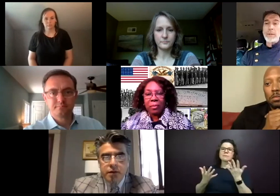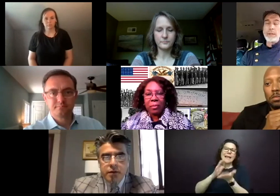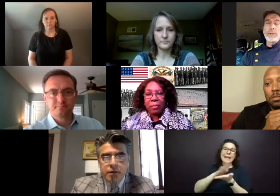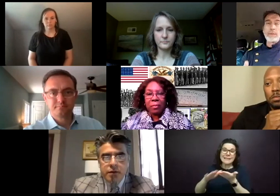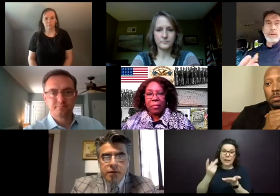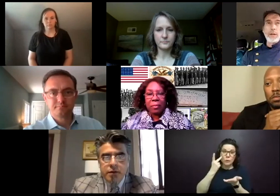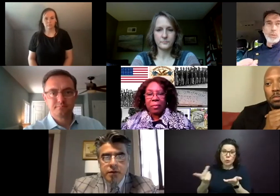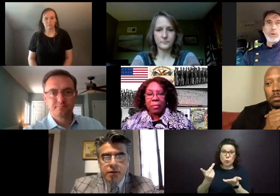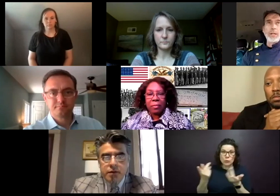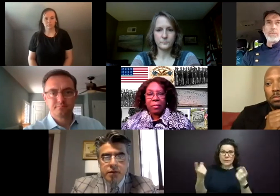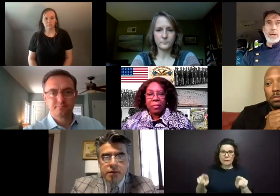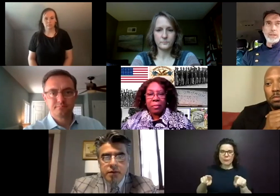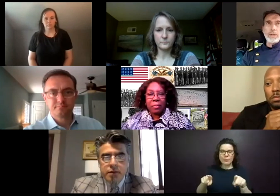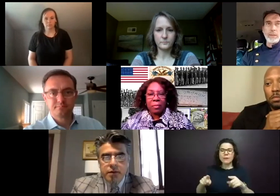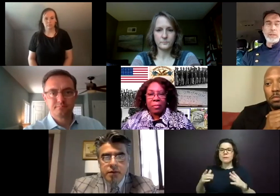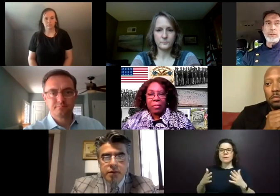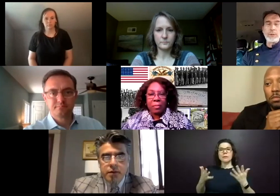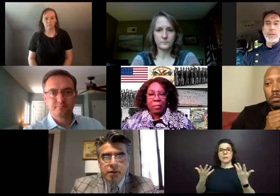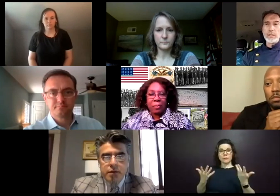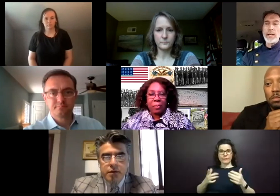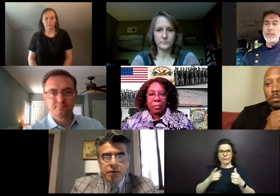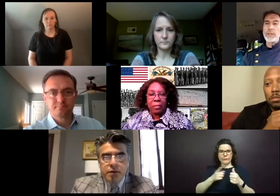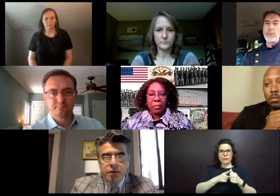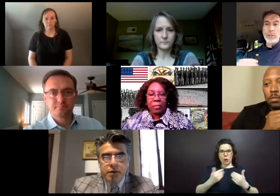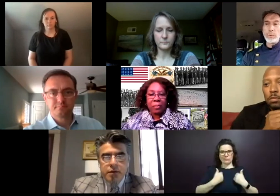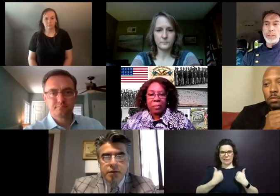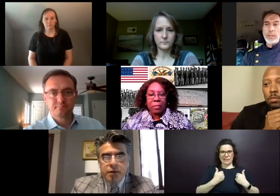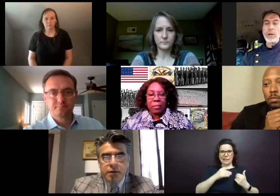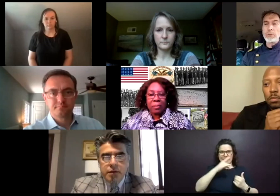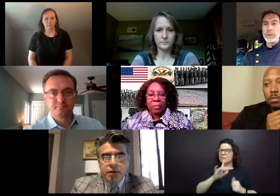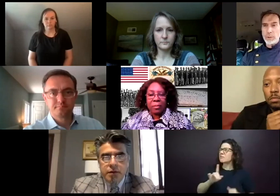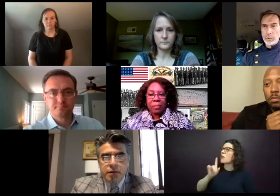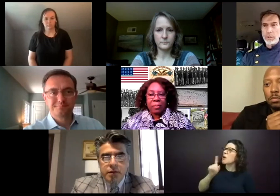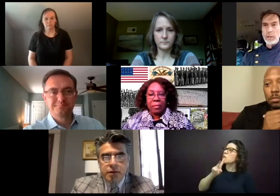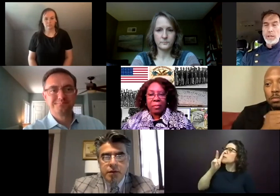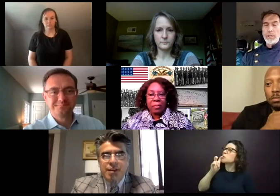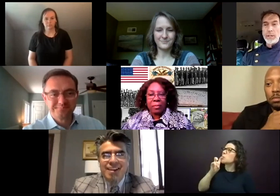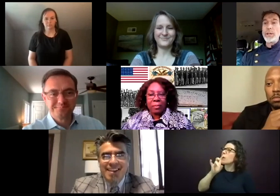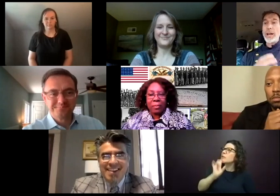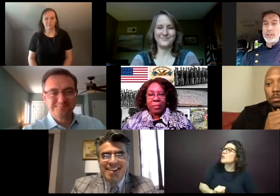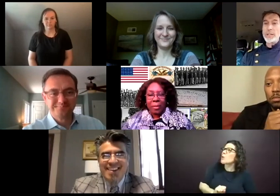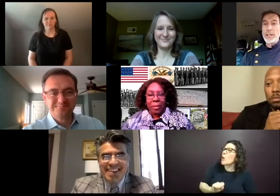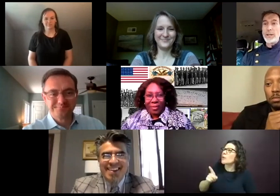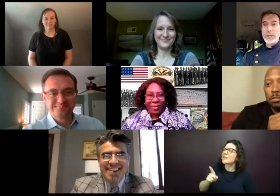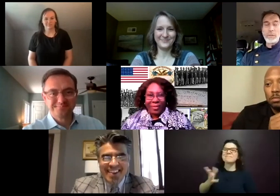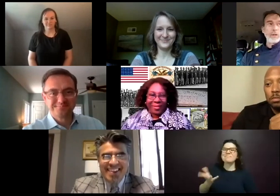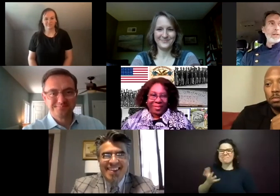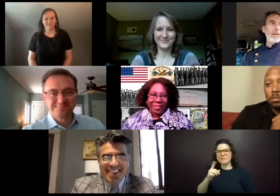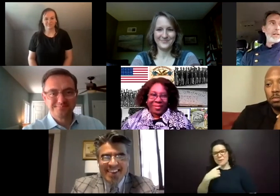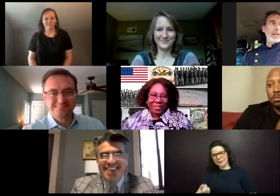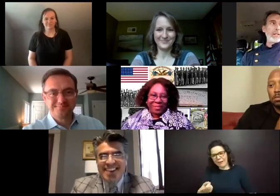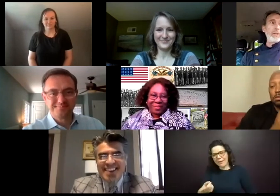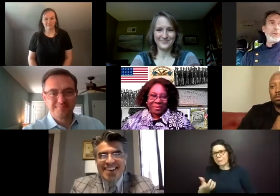to see that. mean, once you get past the elementary school kids that ask you, are you really 200 years old, then you can actually tell them